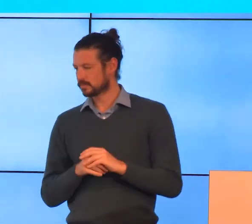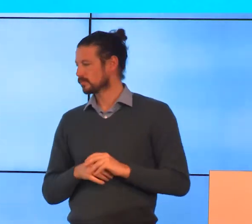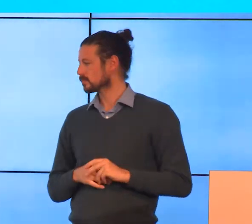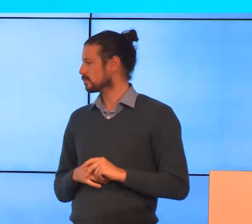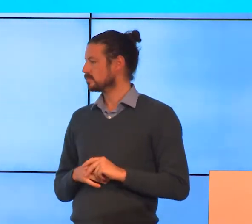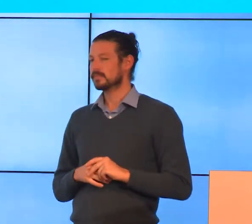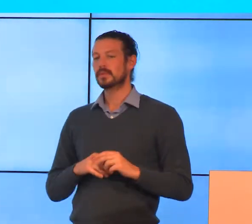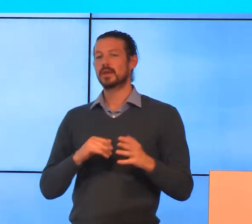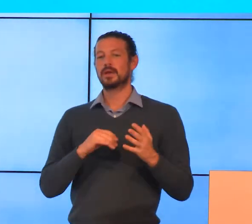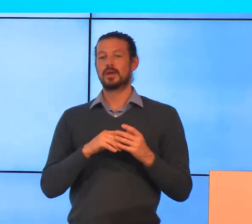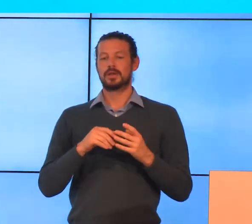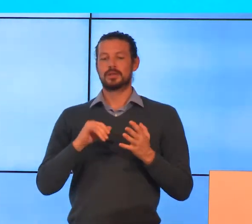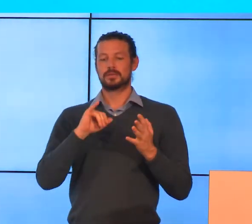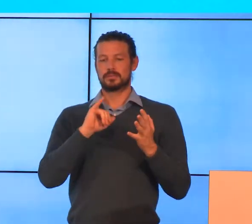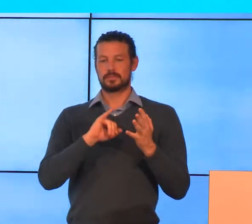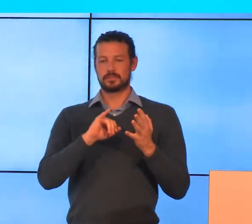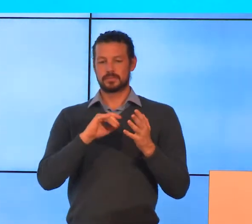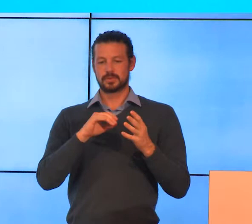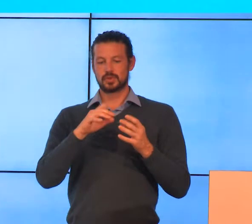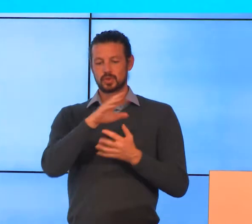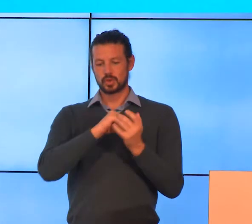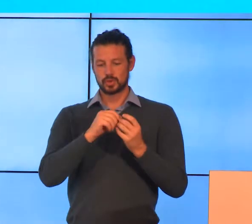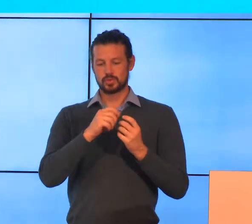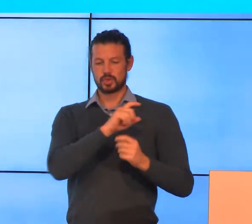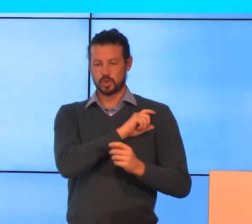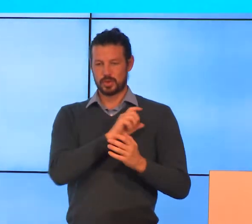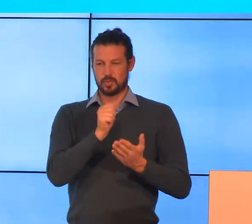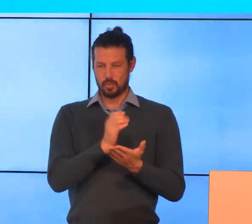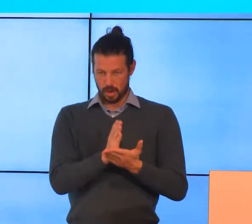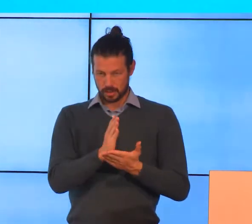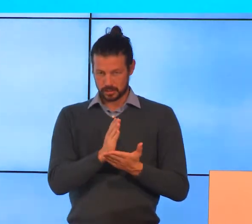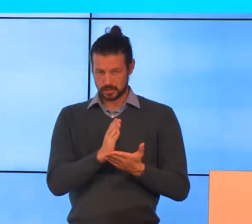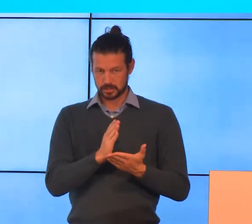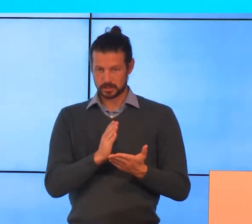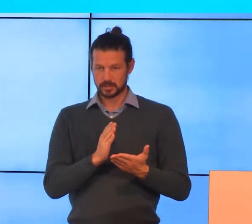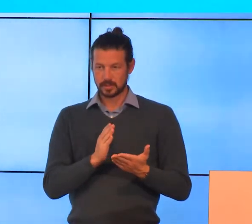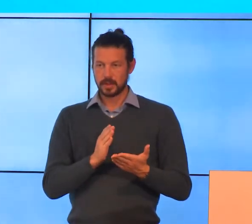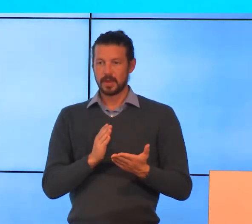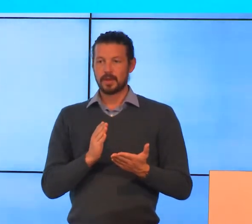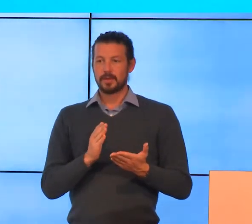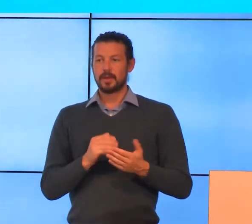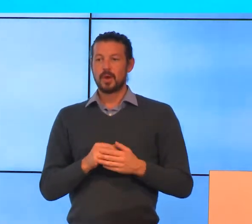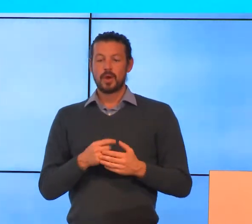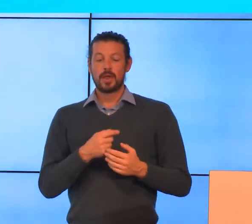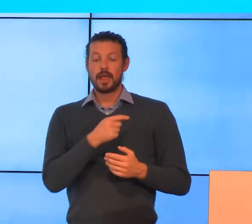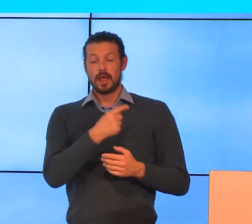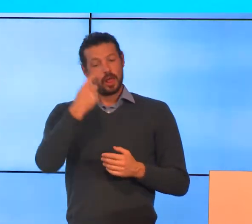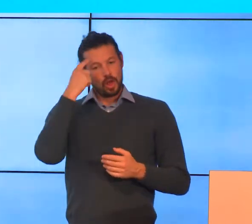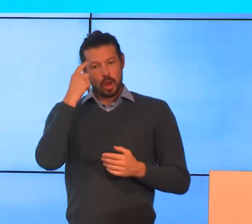So Social Security Rights, when the decision was made to prepare this kit, it was felt it was very important to have